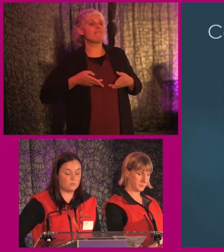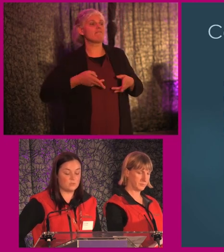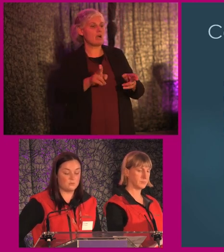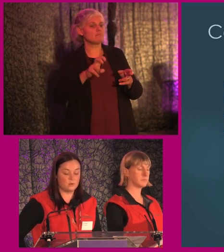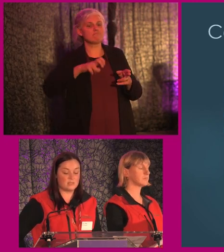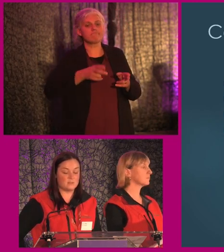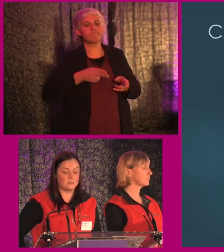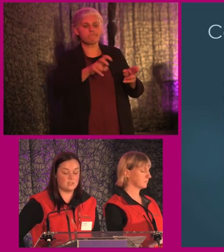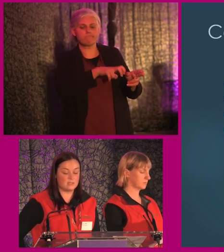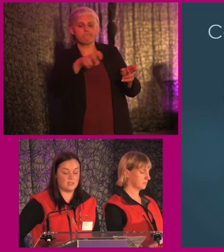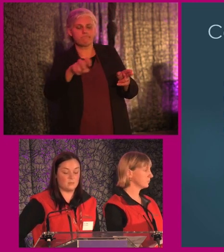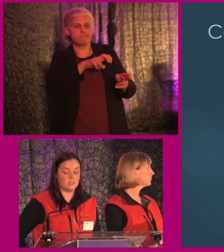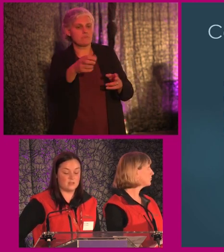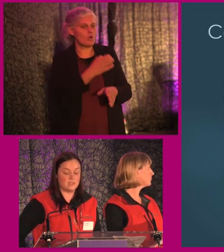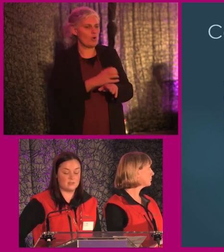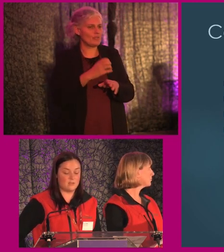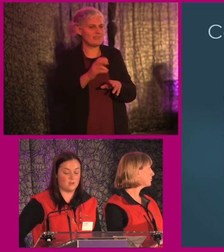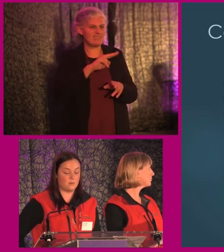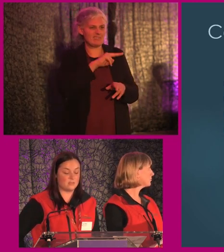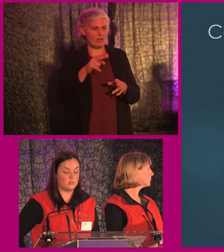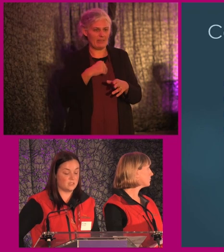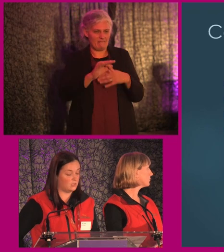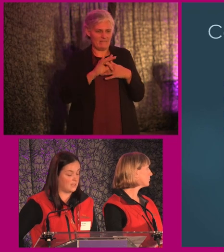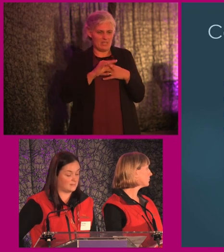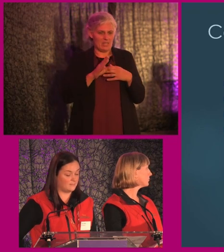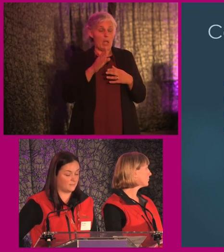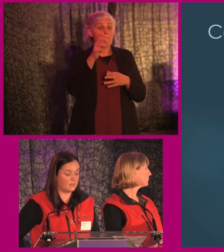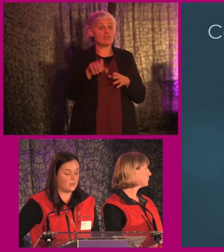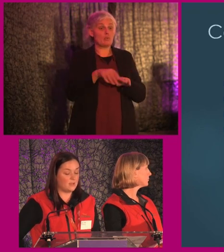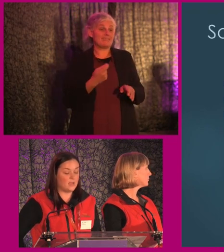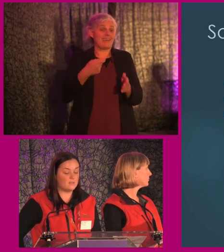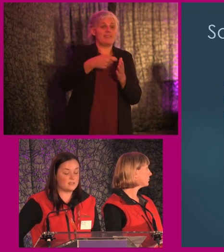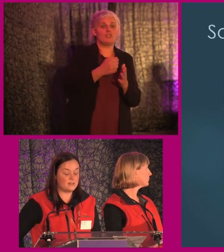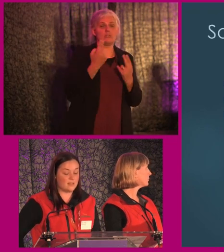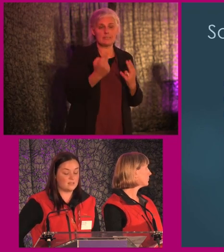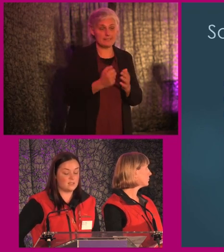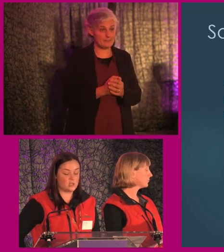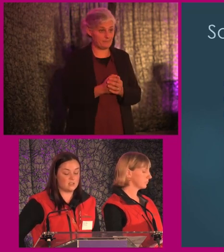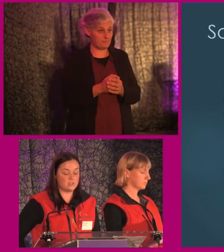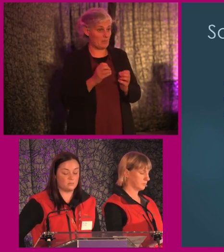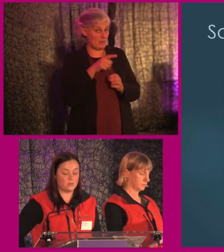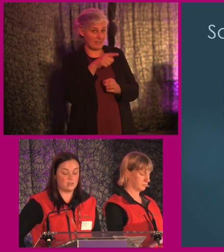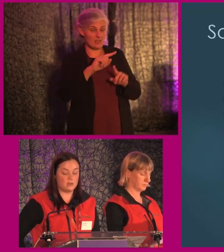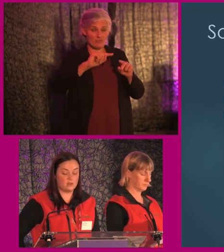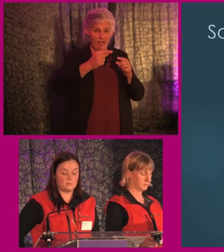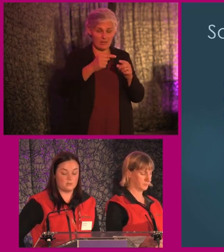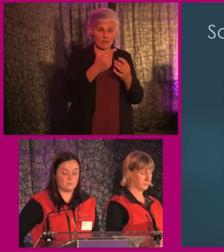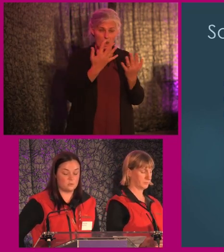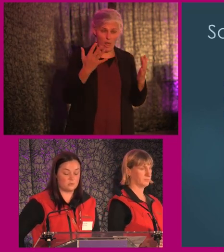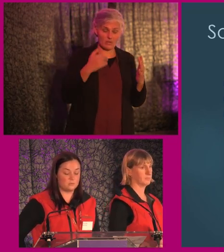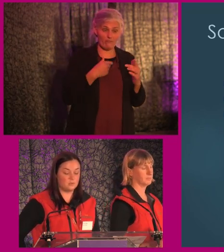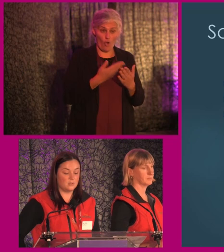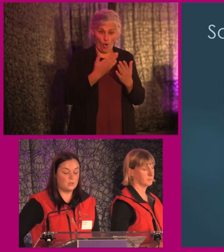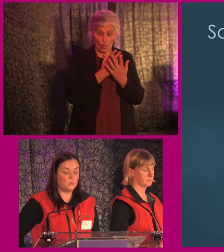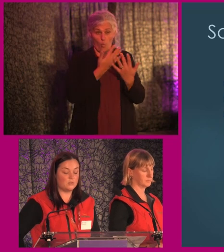There was one route had four stops continuously that we did not deem safe for a person with additional needs. Having said that these challenges have brought a learning curve for us